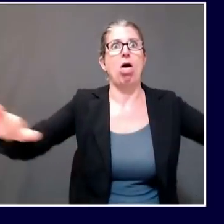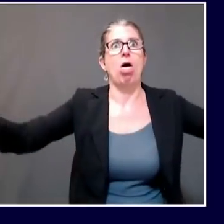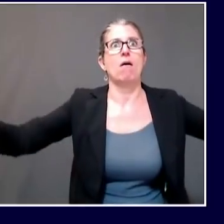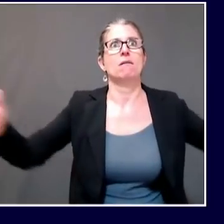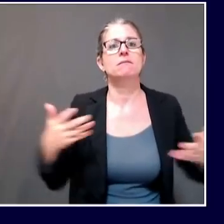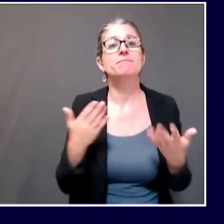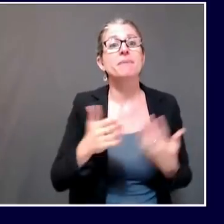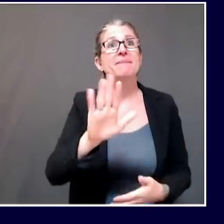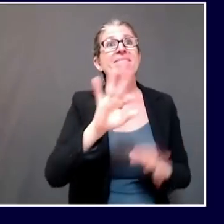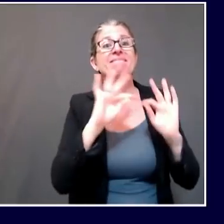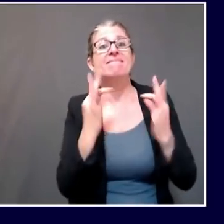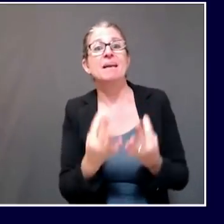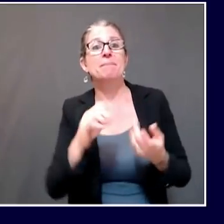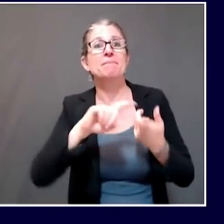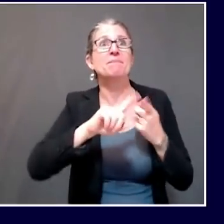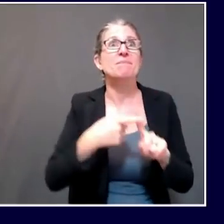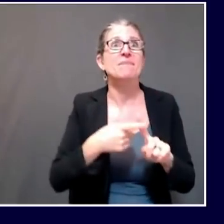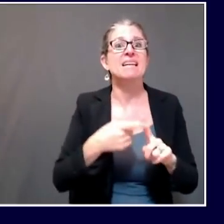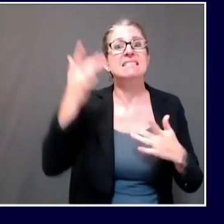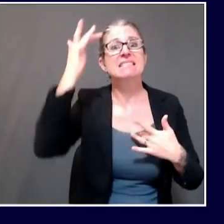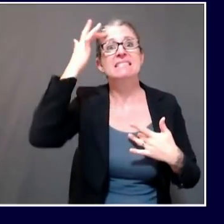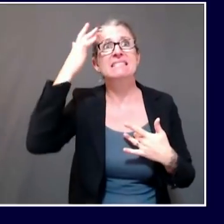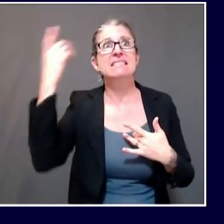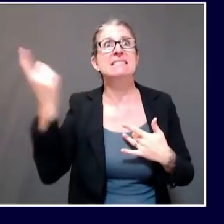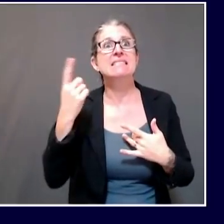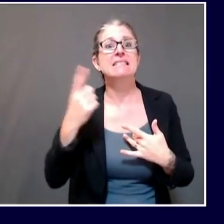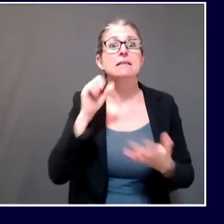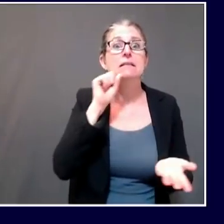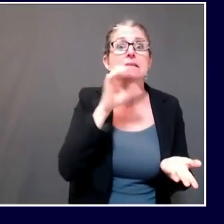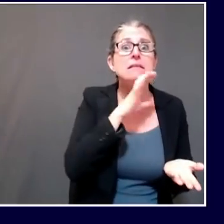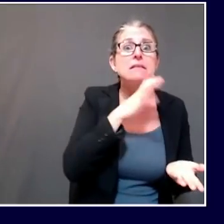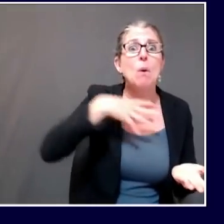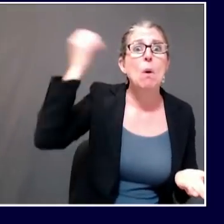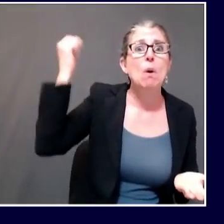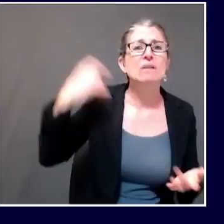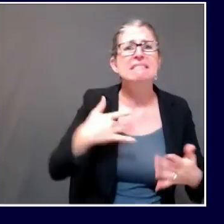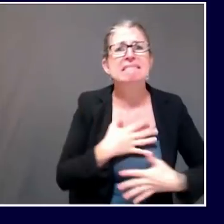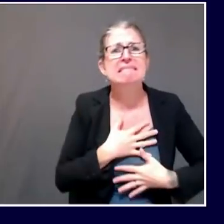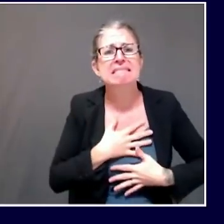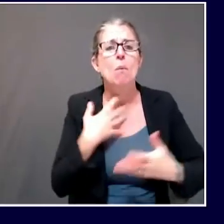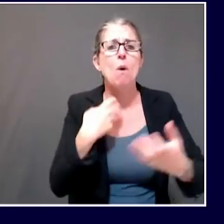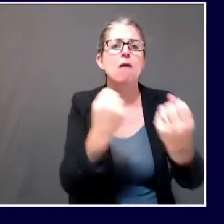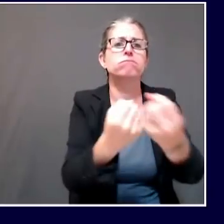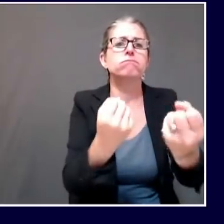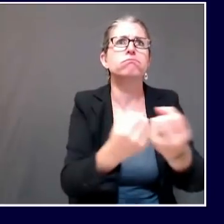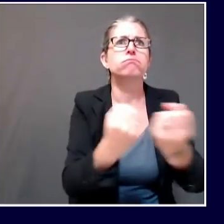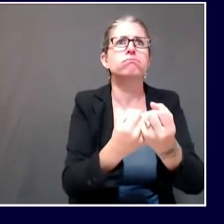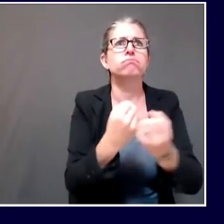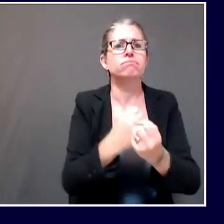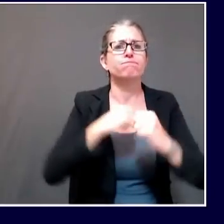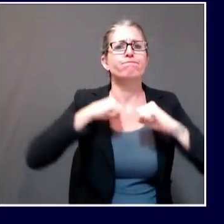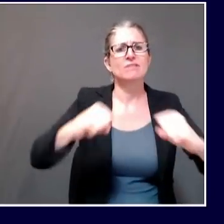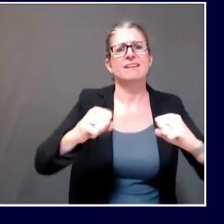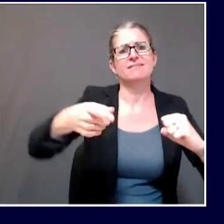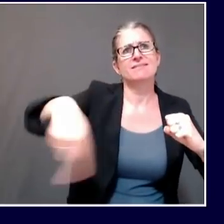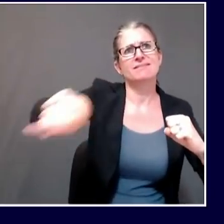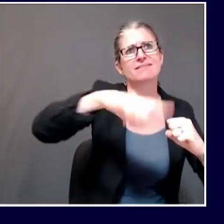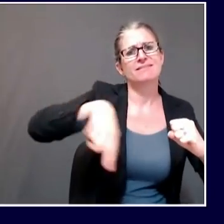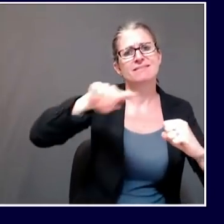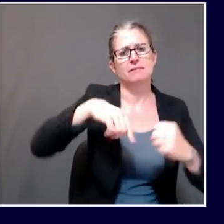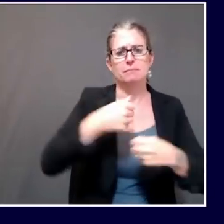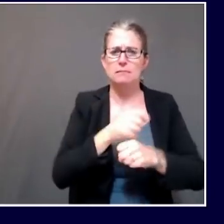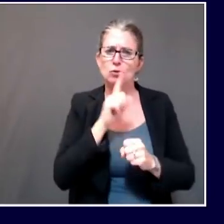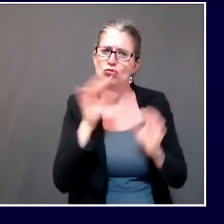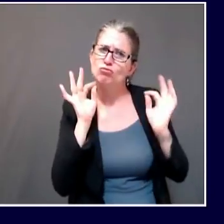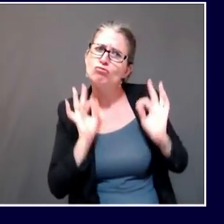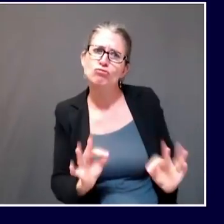who have chronic medical conditions. We can work with you to make sure that if you were exposed, you put measures